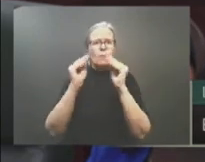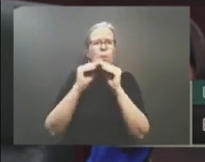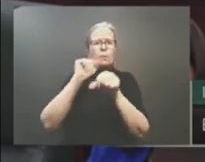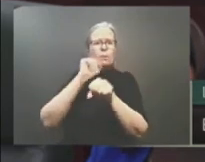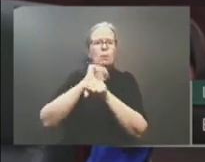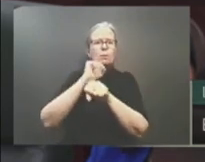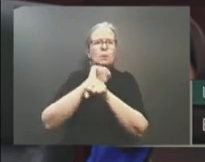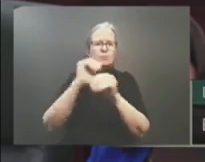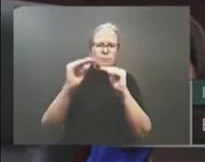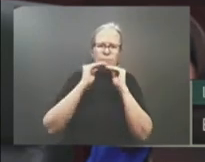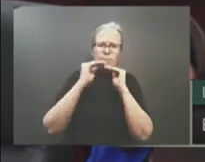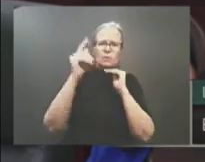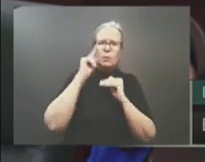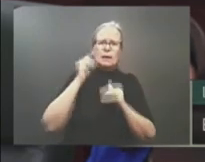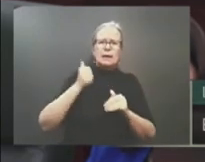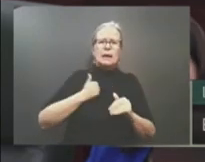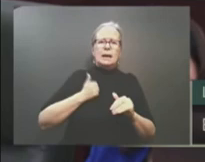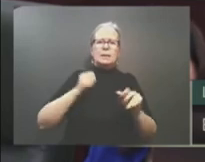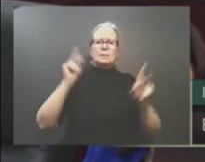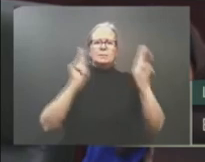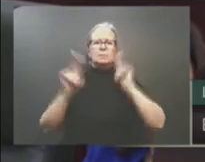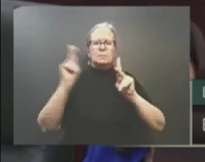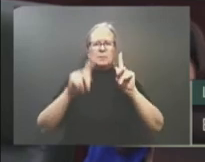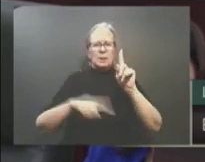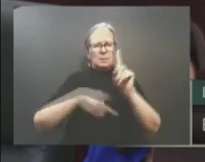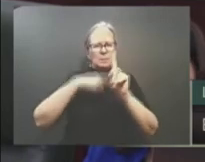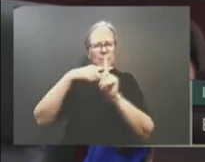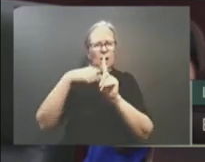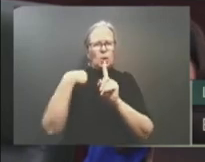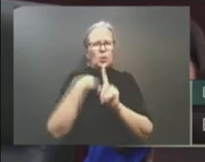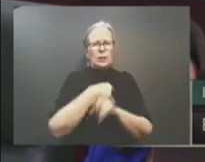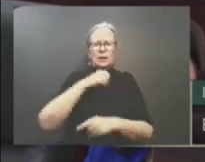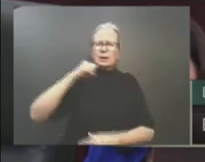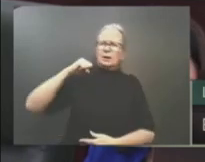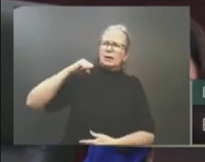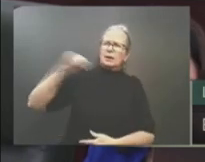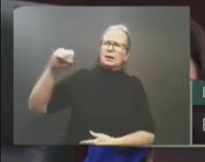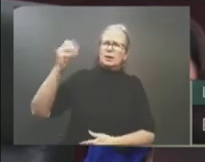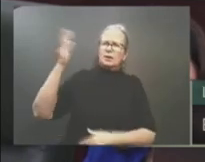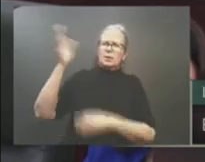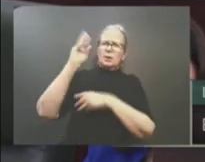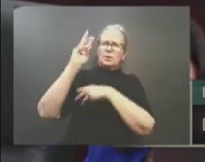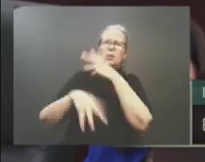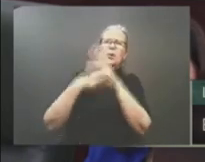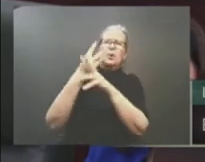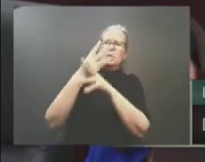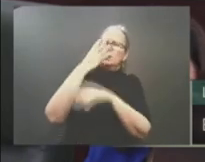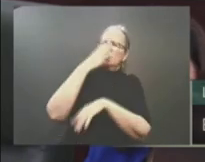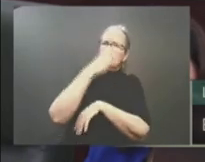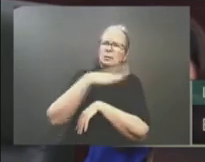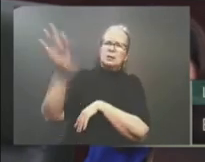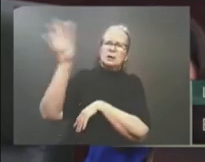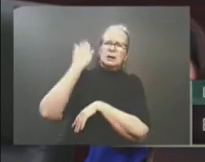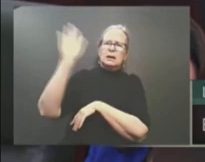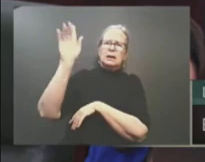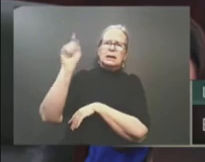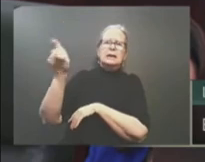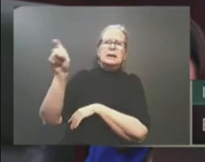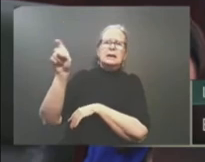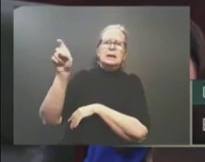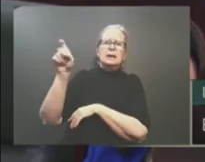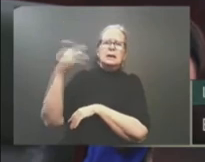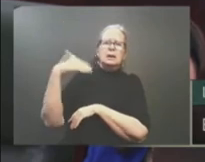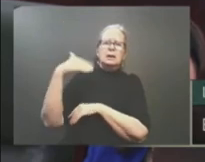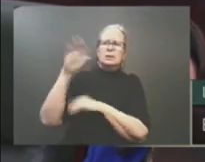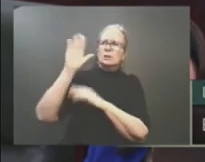a world that desperately needs what we offer, including responsibly produced energy. If Canada